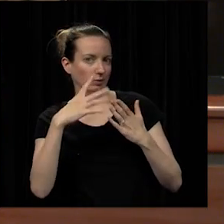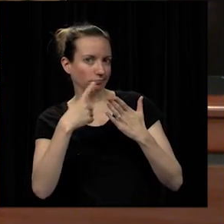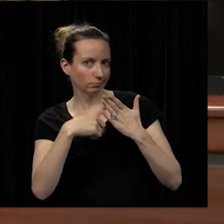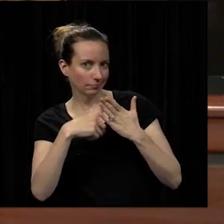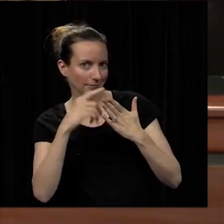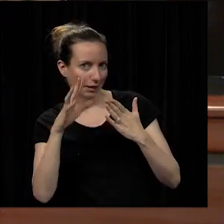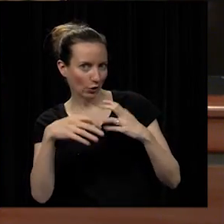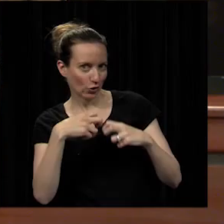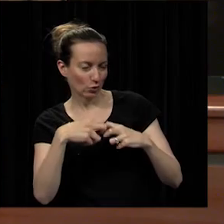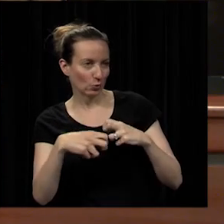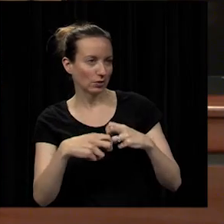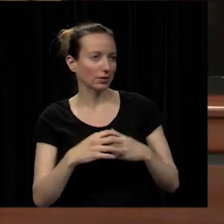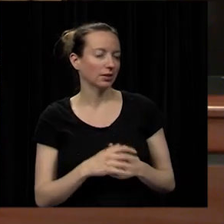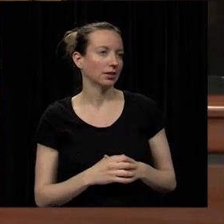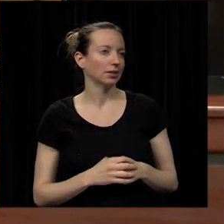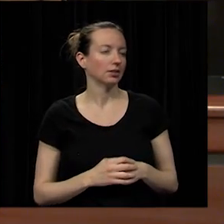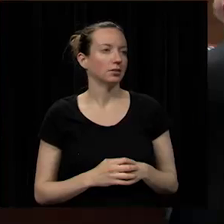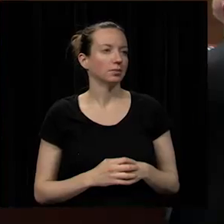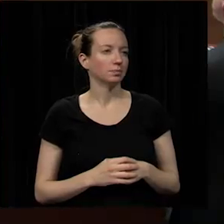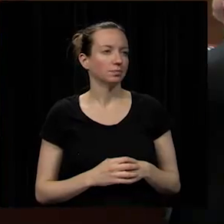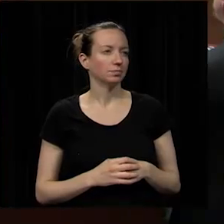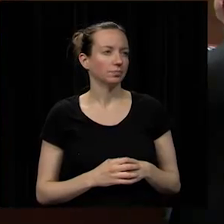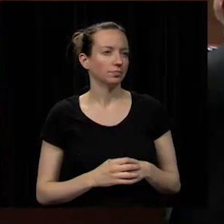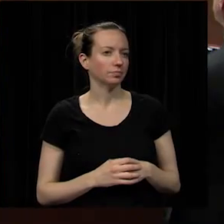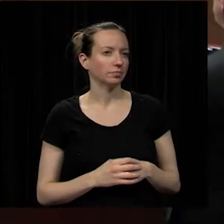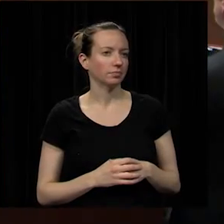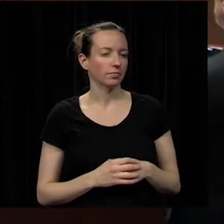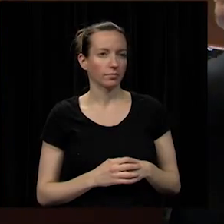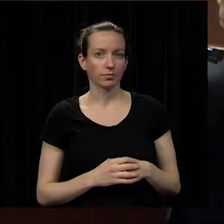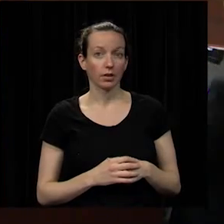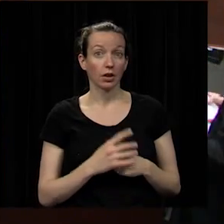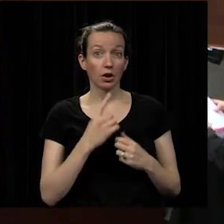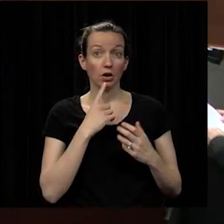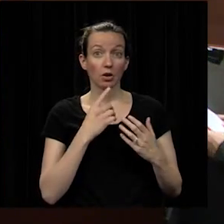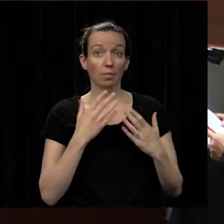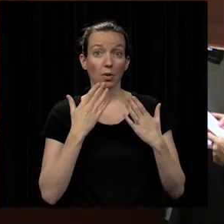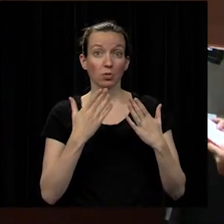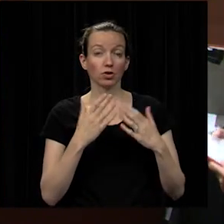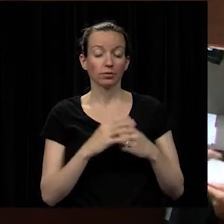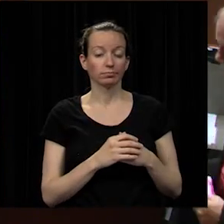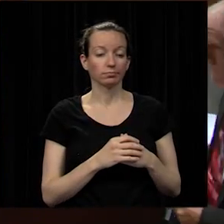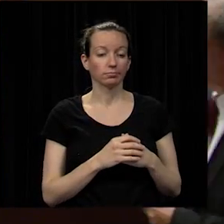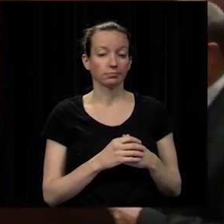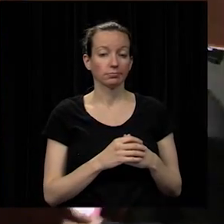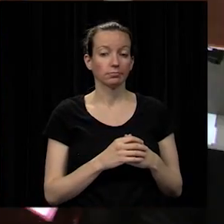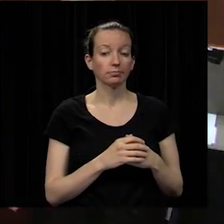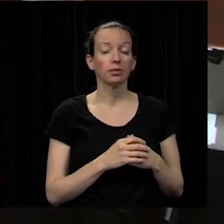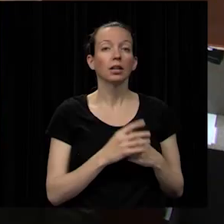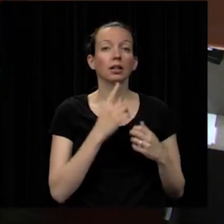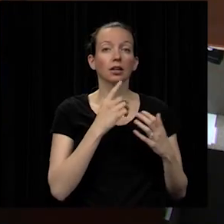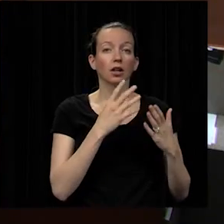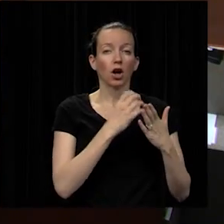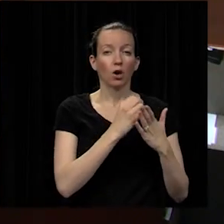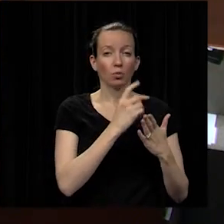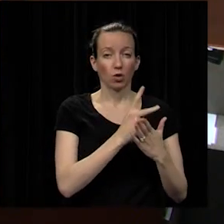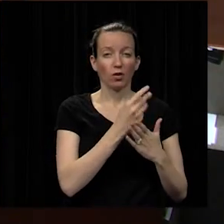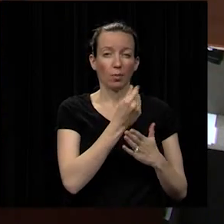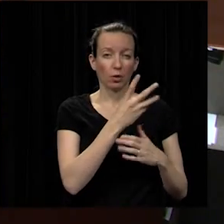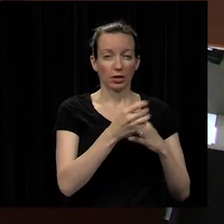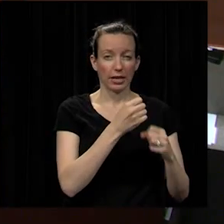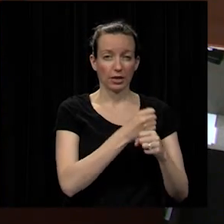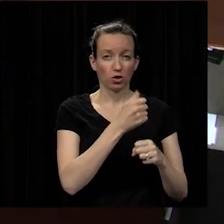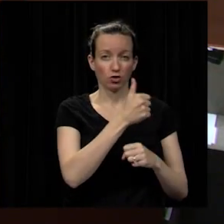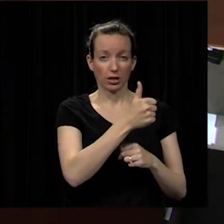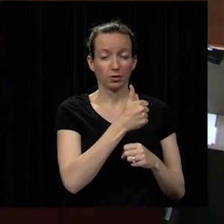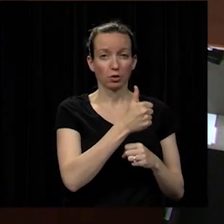very good motion i'd move to approve the attached multi-year student transportation services